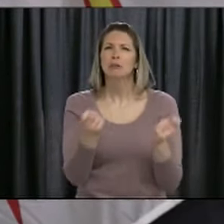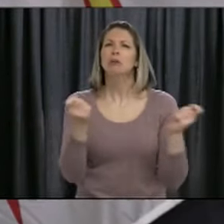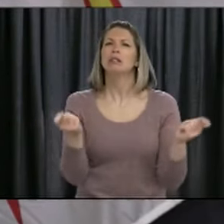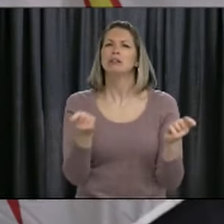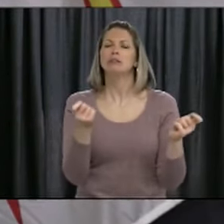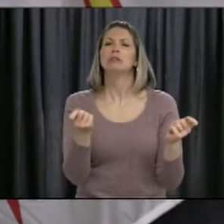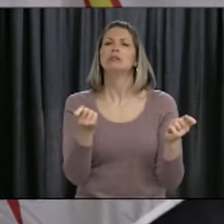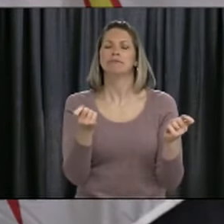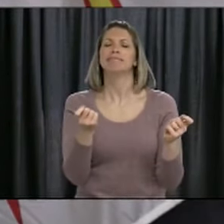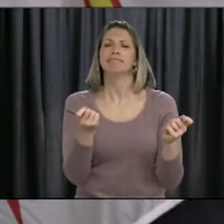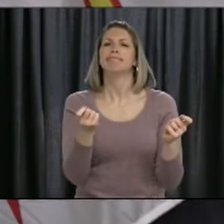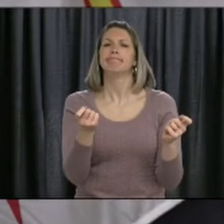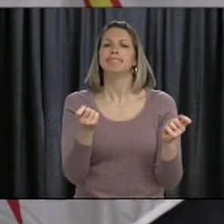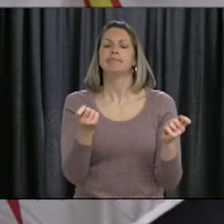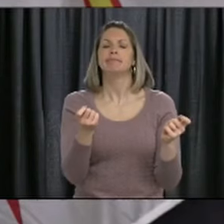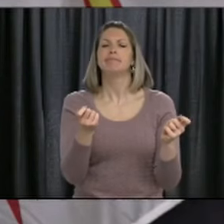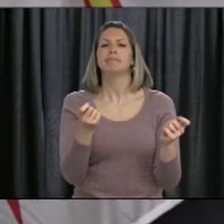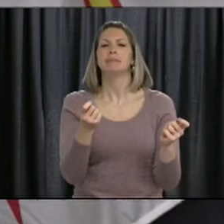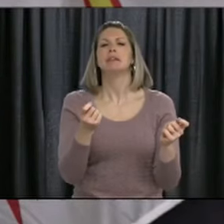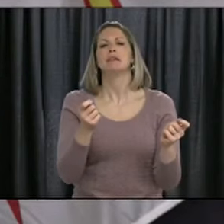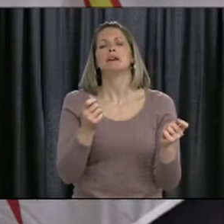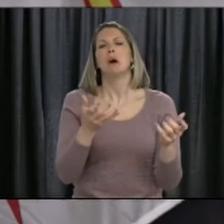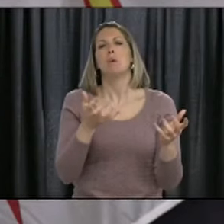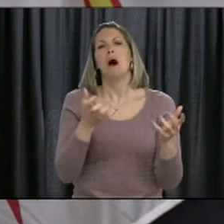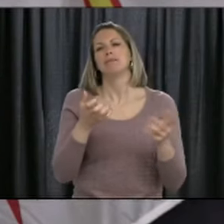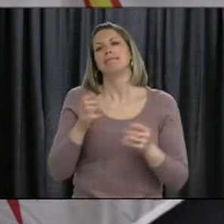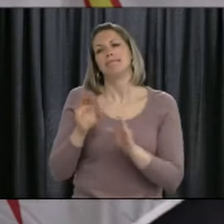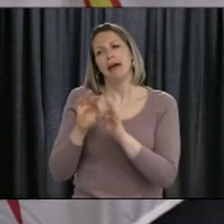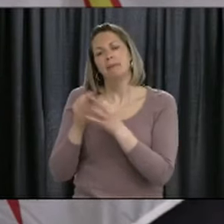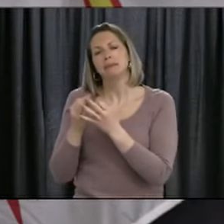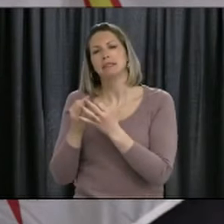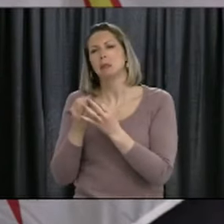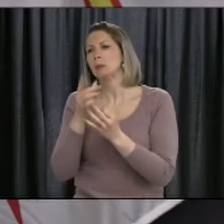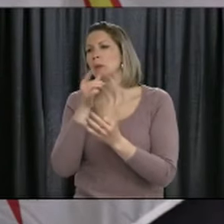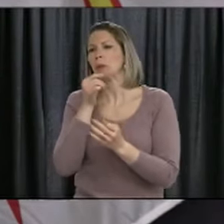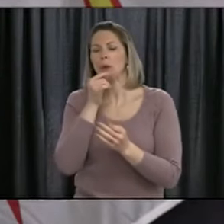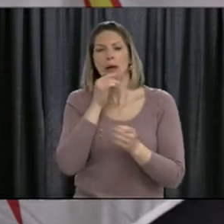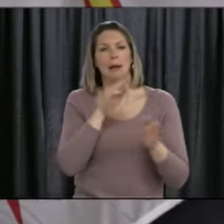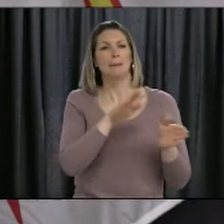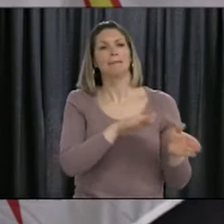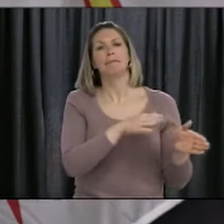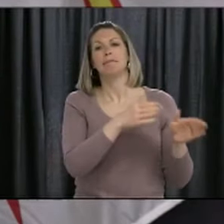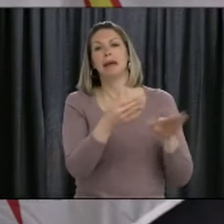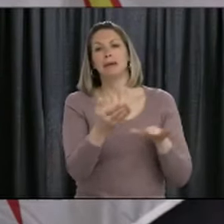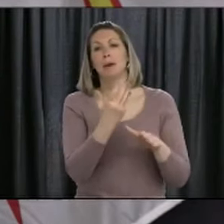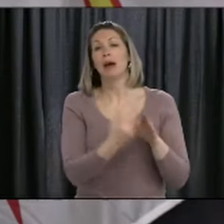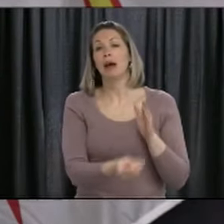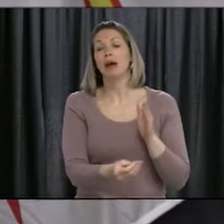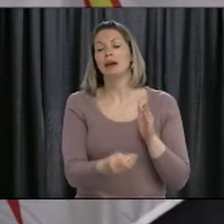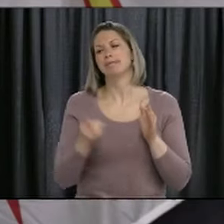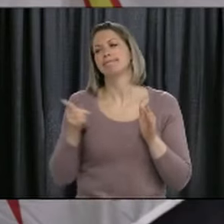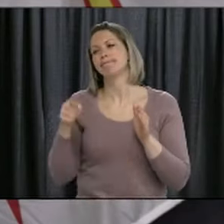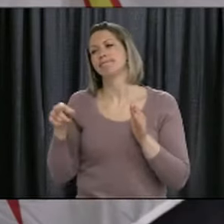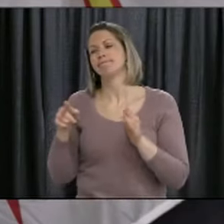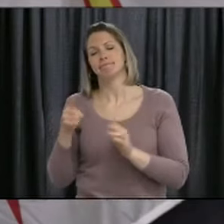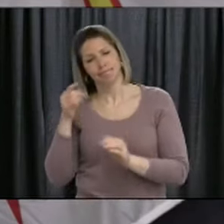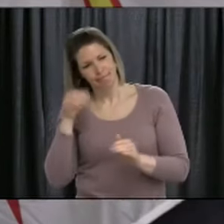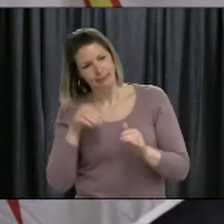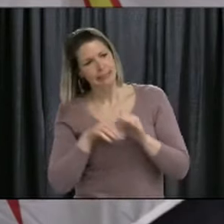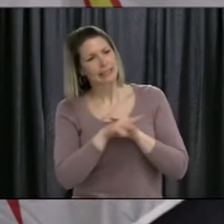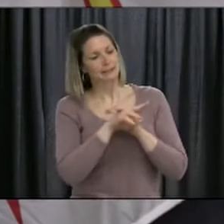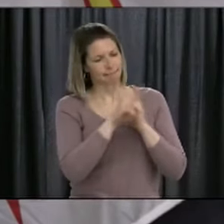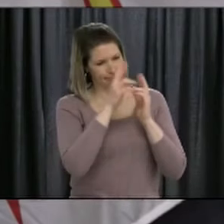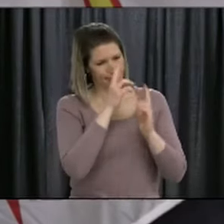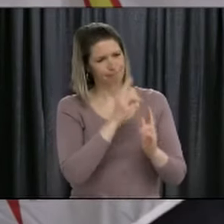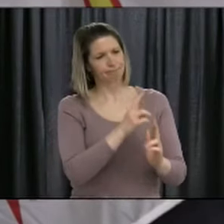and for people to be able to grieve and say goodbye appropriately. So, that's sort of the basis